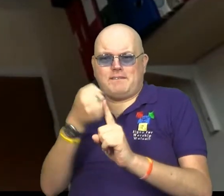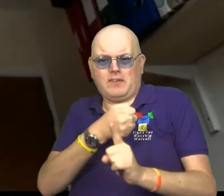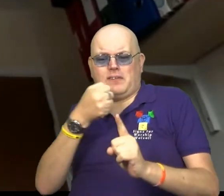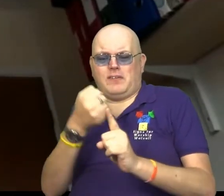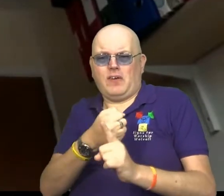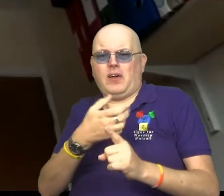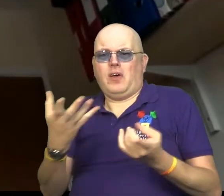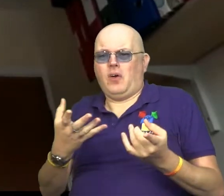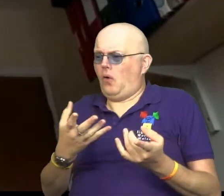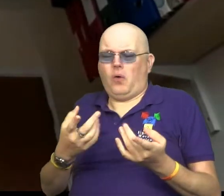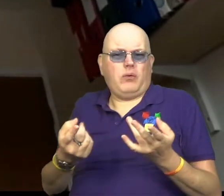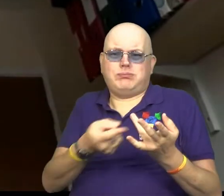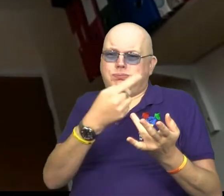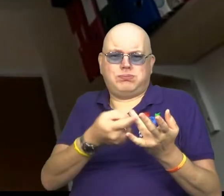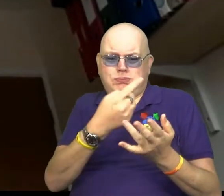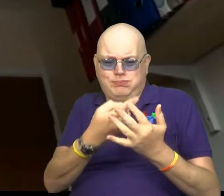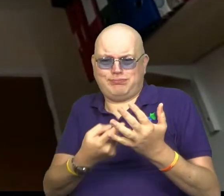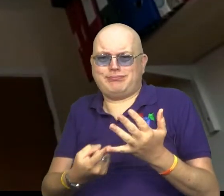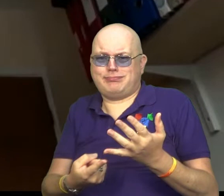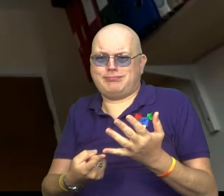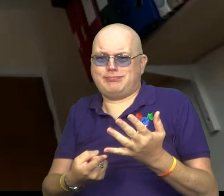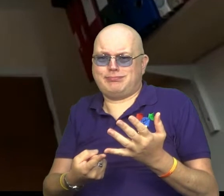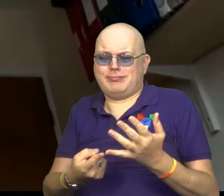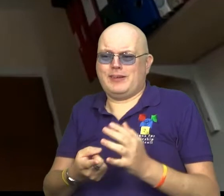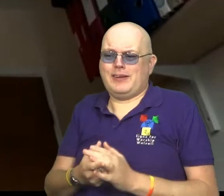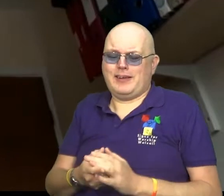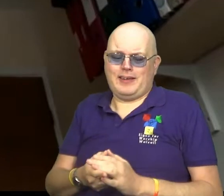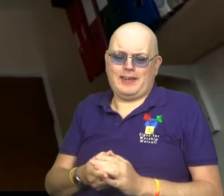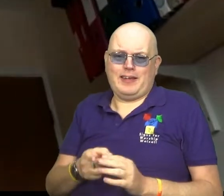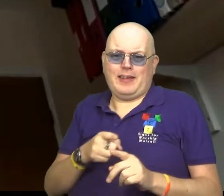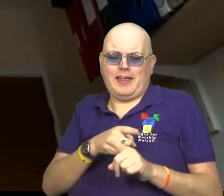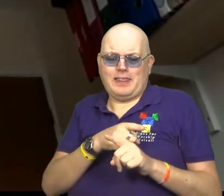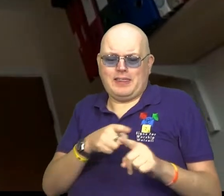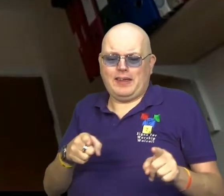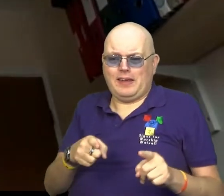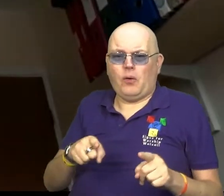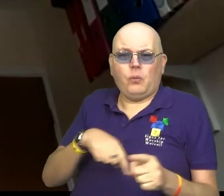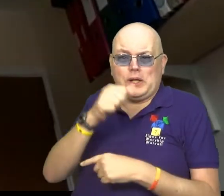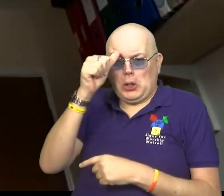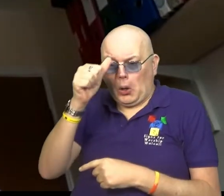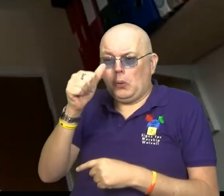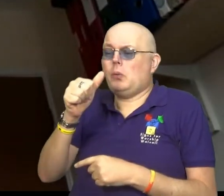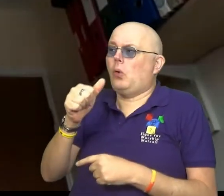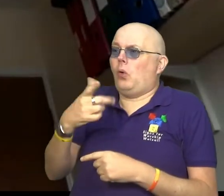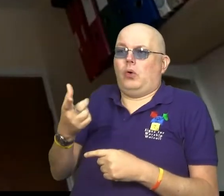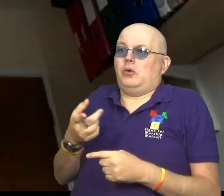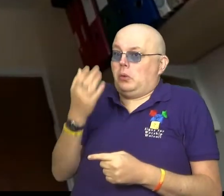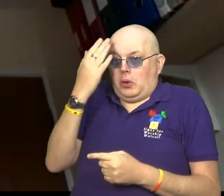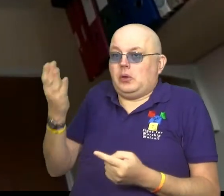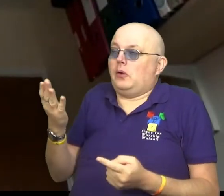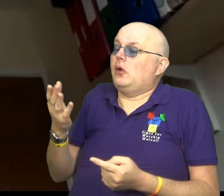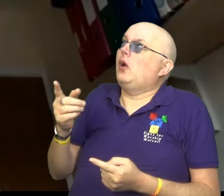violence, or by any other cause. Whether they are known to us or not,